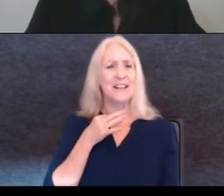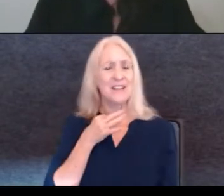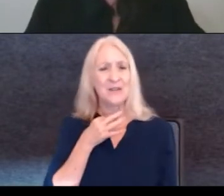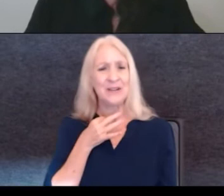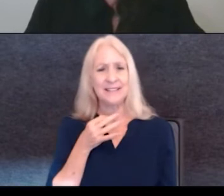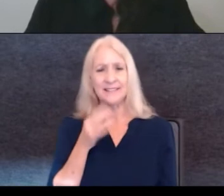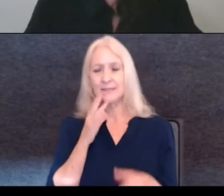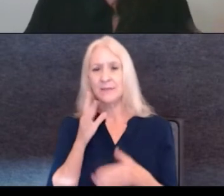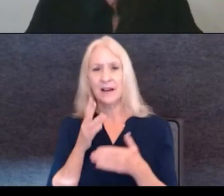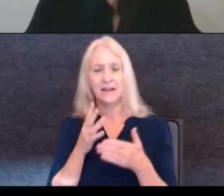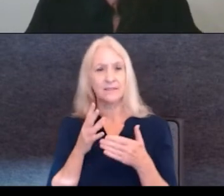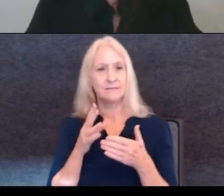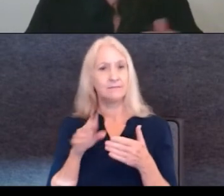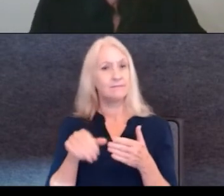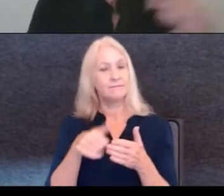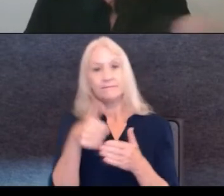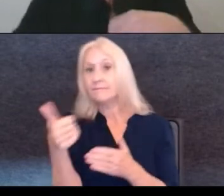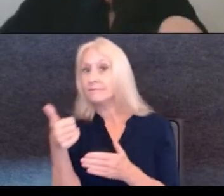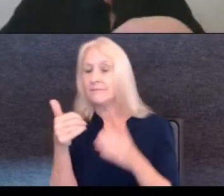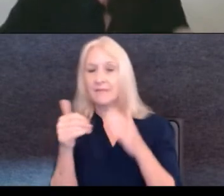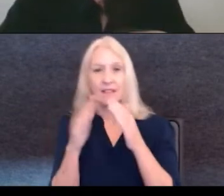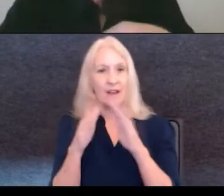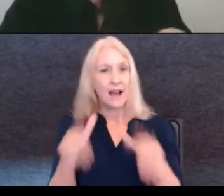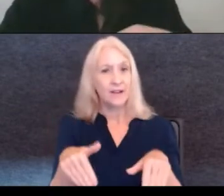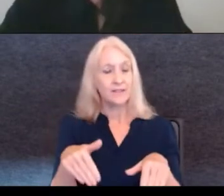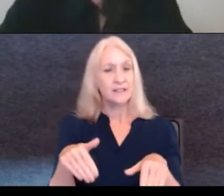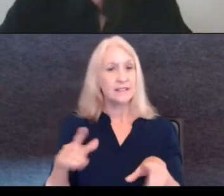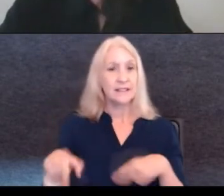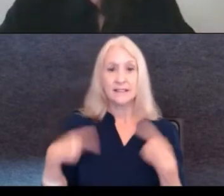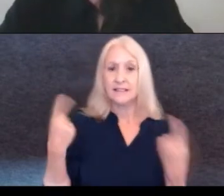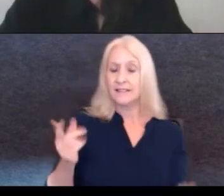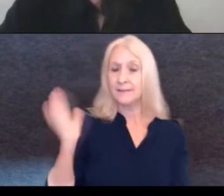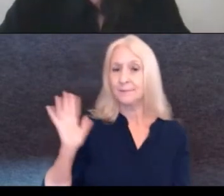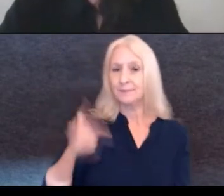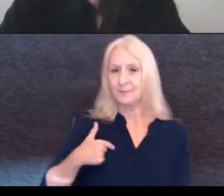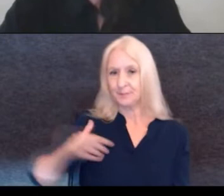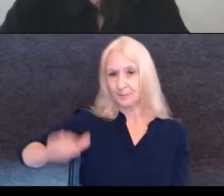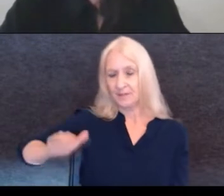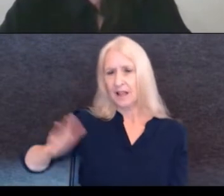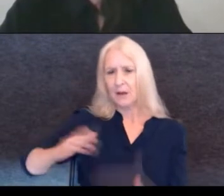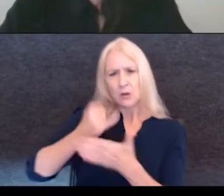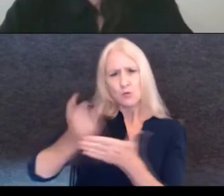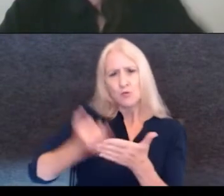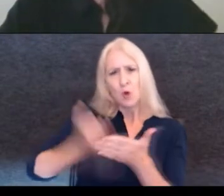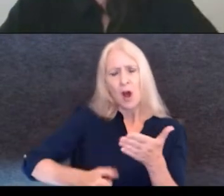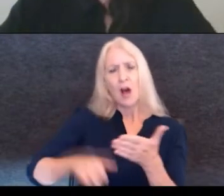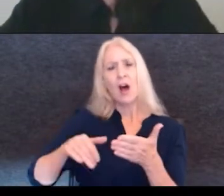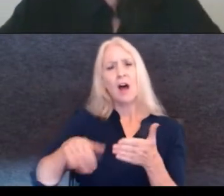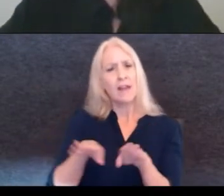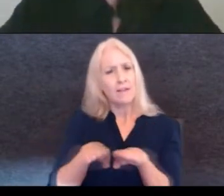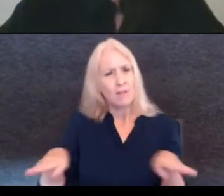since I was a kid, I already draw floor plans and sections.